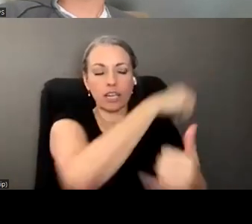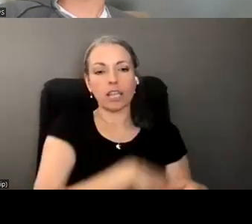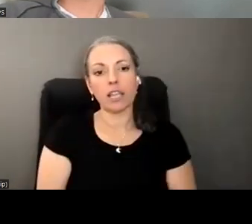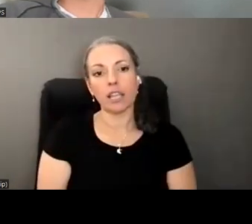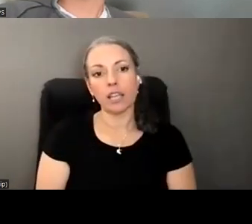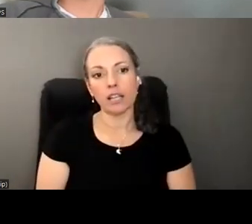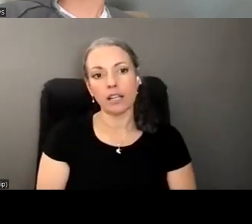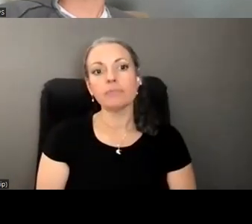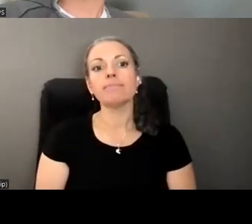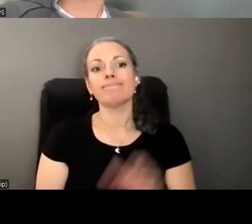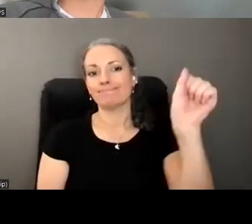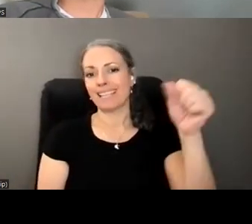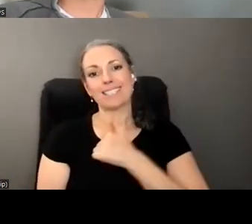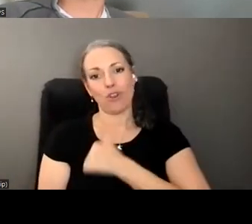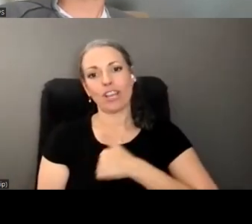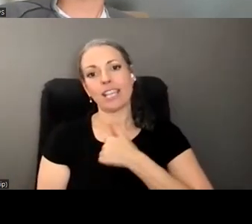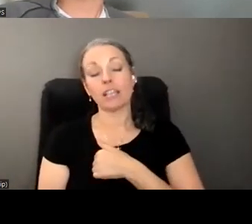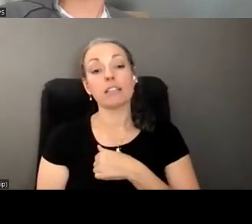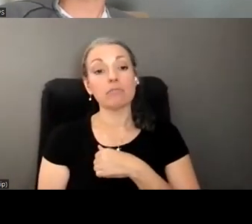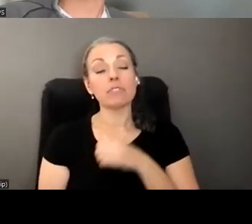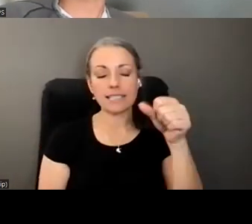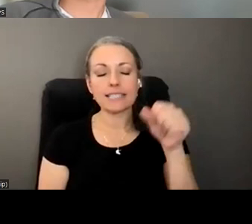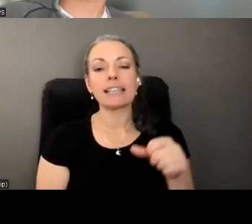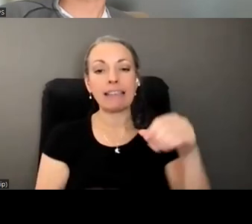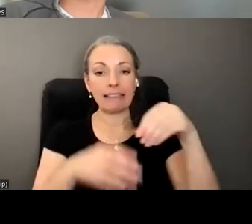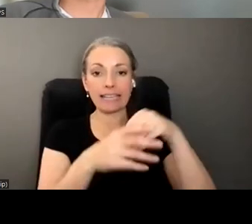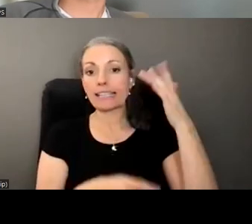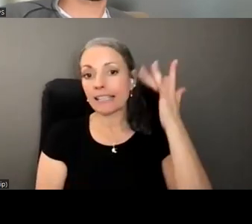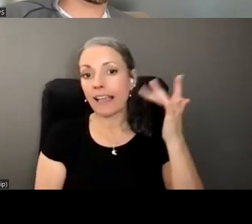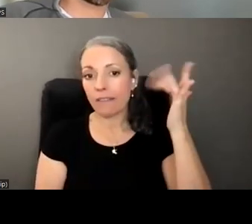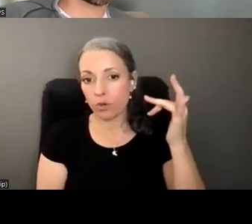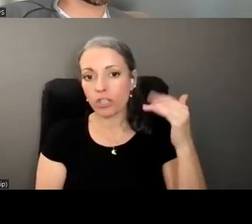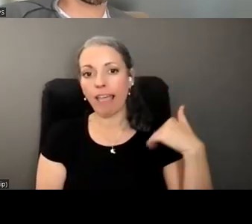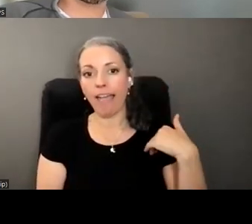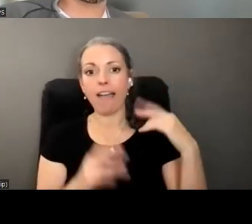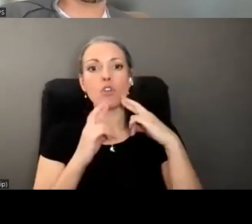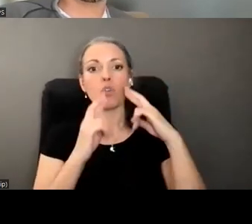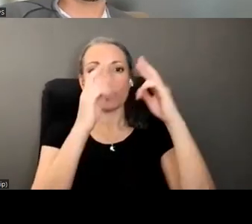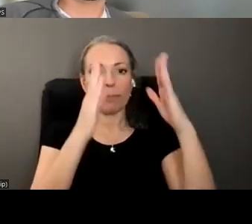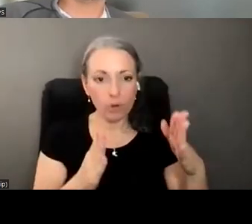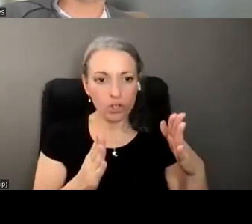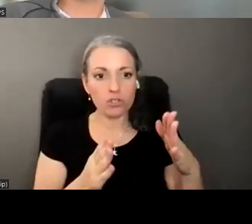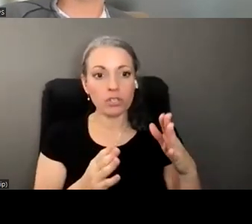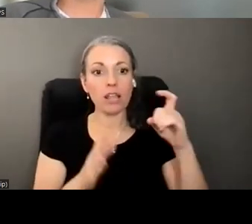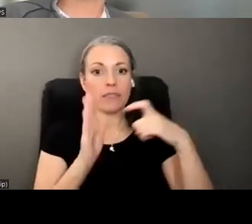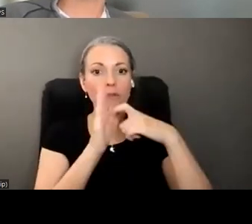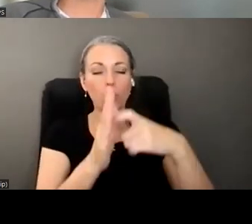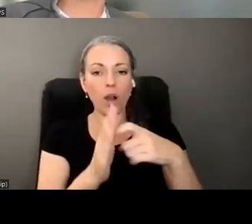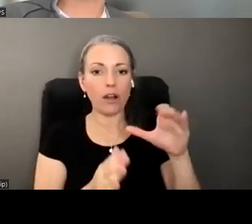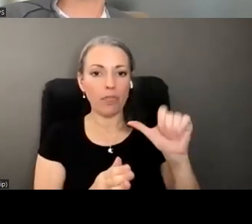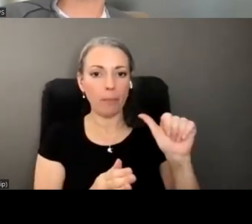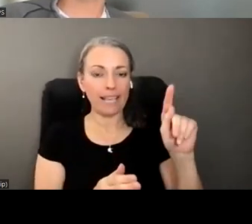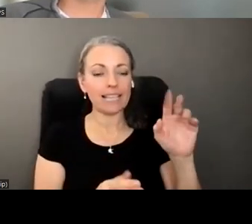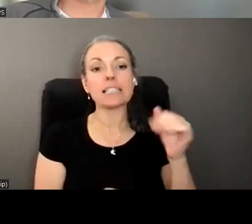ah yes I'm sorry so they're in California there are mandated reporters they are required the banks to file a